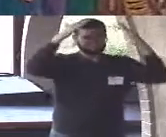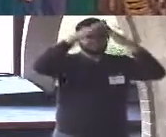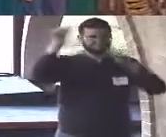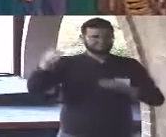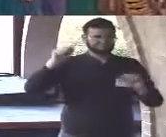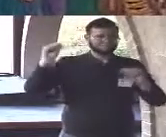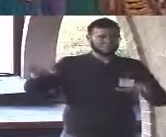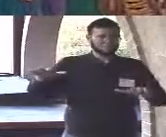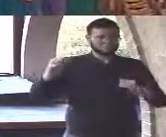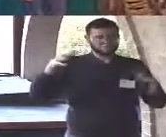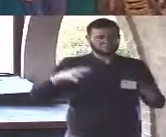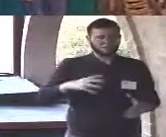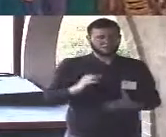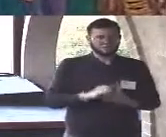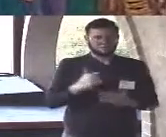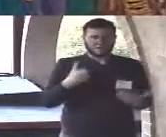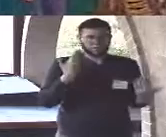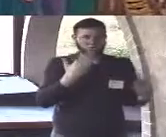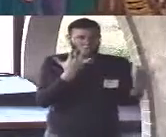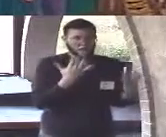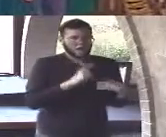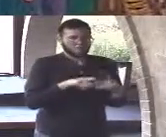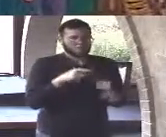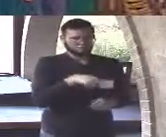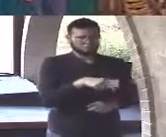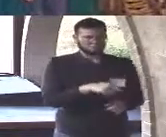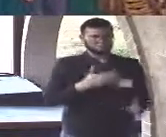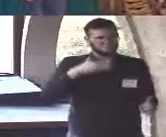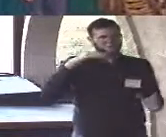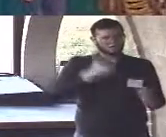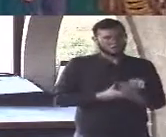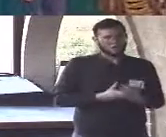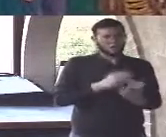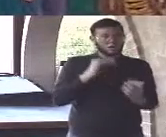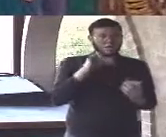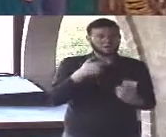which you give it her reply will be duh